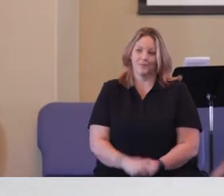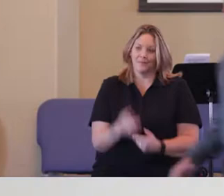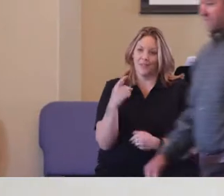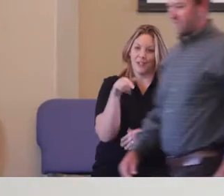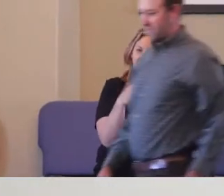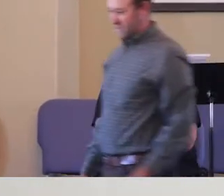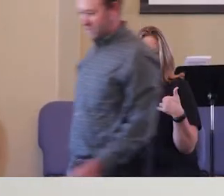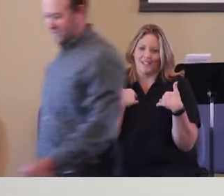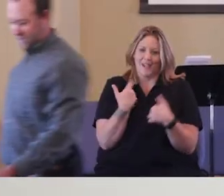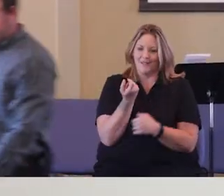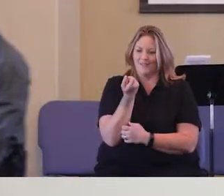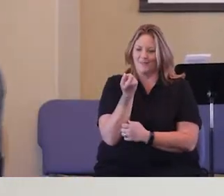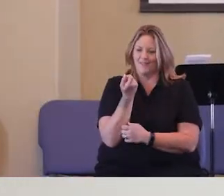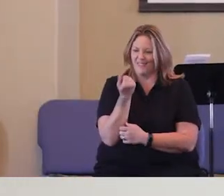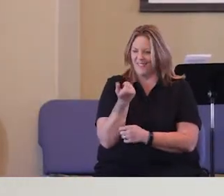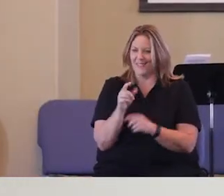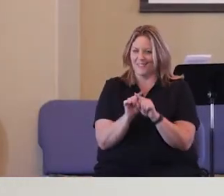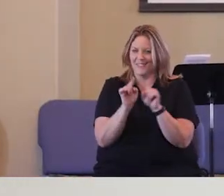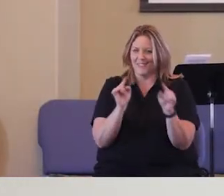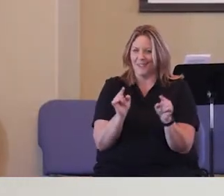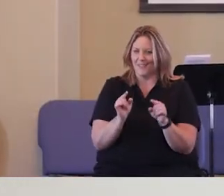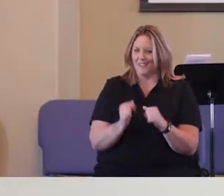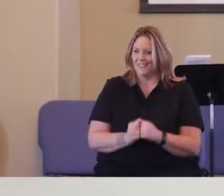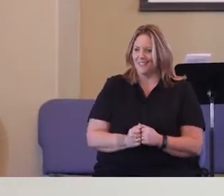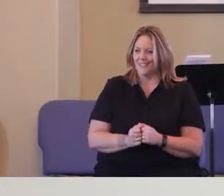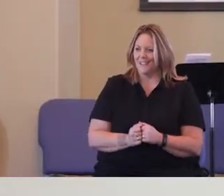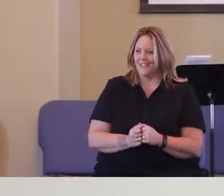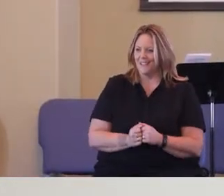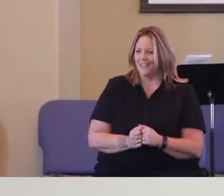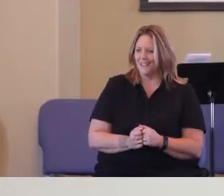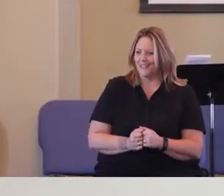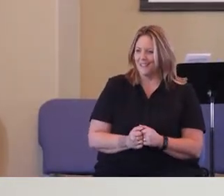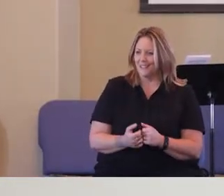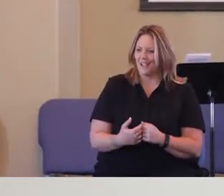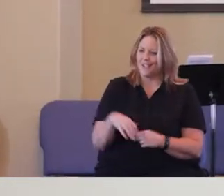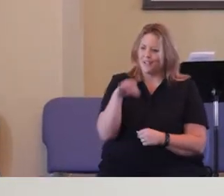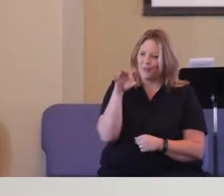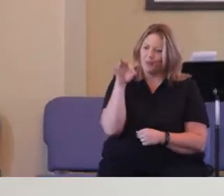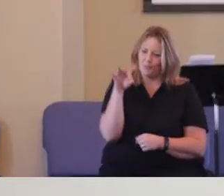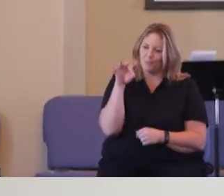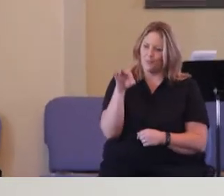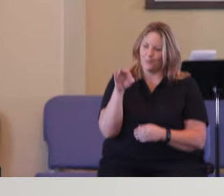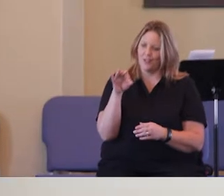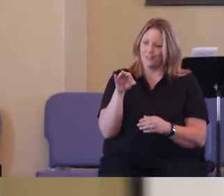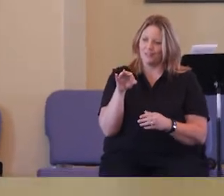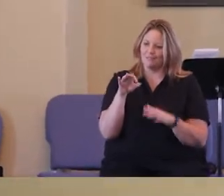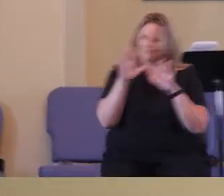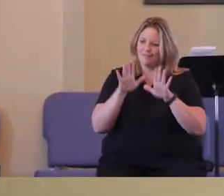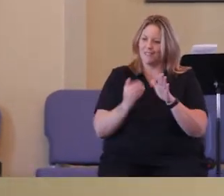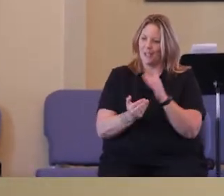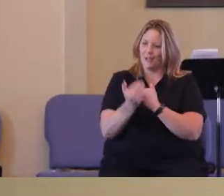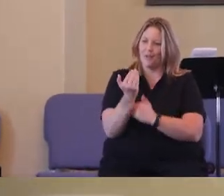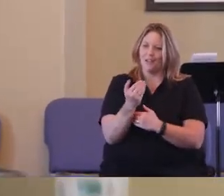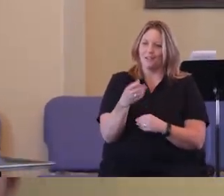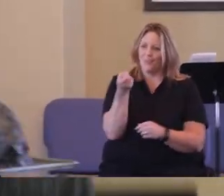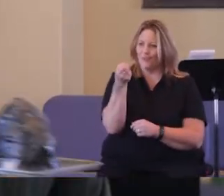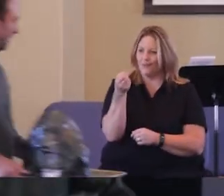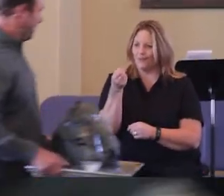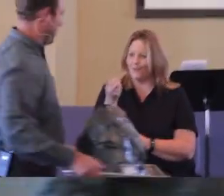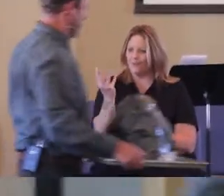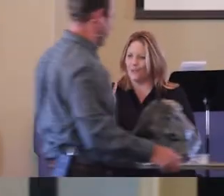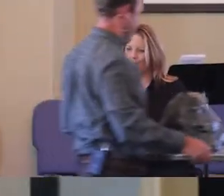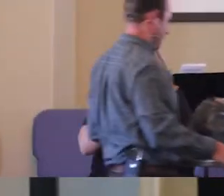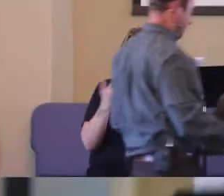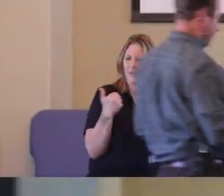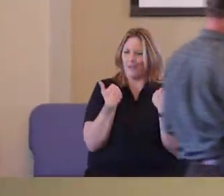You guys get something a little different for getting the youth guy to come preach Sunday morning. So I need a couple of my youth kids to come